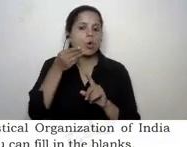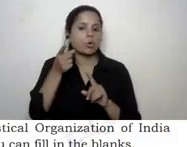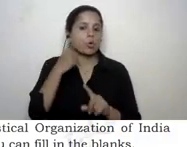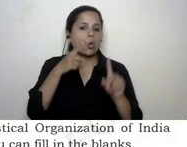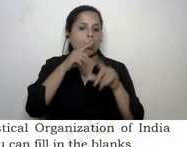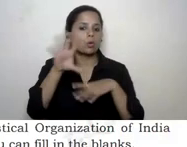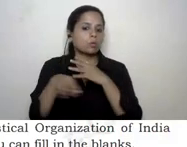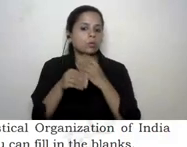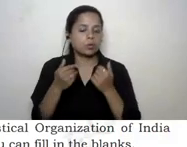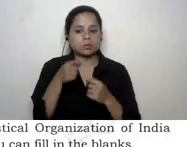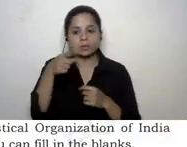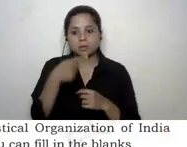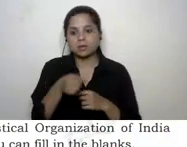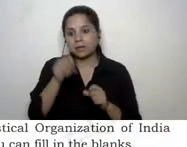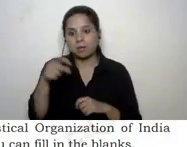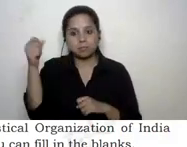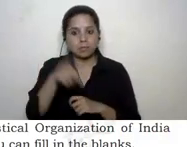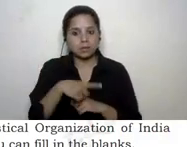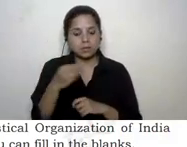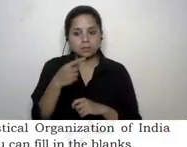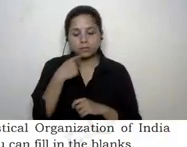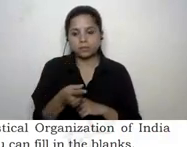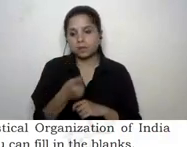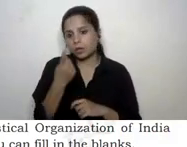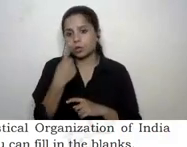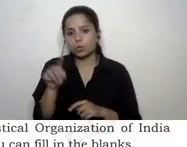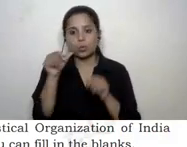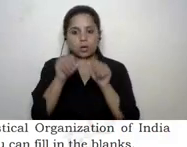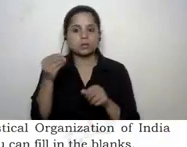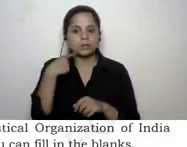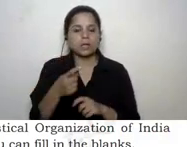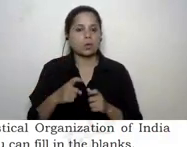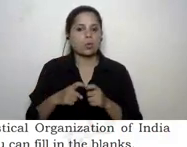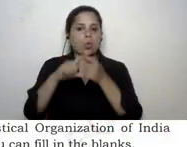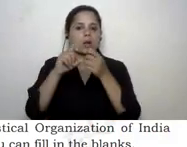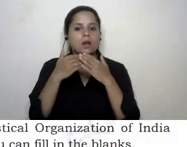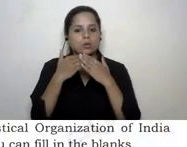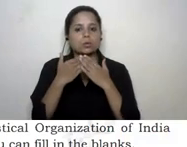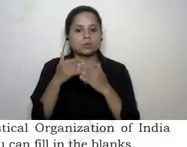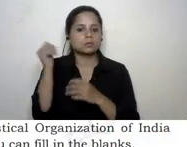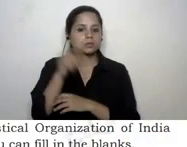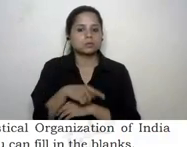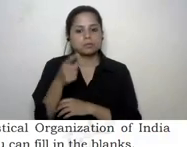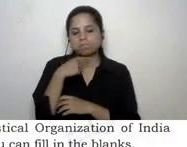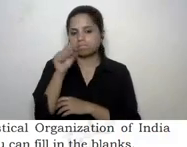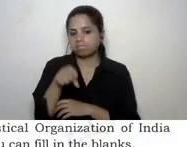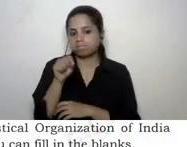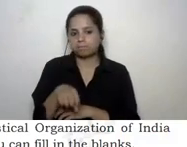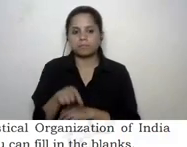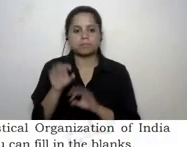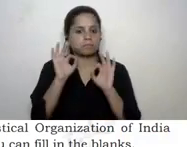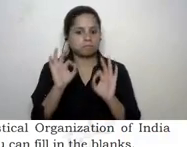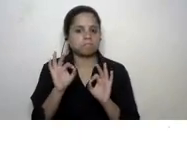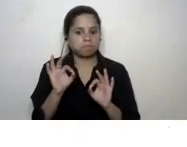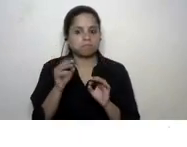i think we could absolutely uh it's very correct somebody just said quality education in the chat box so you stole my answer